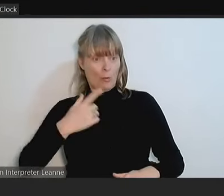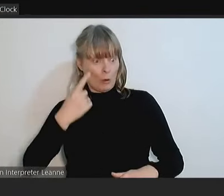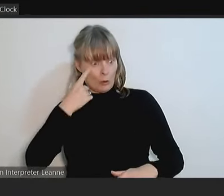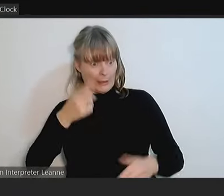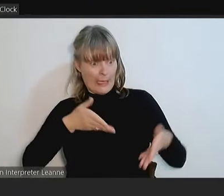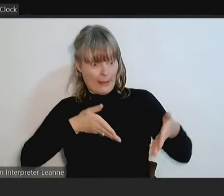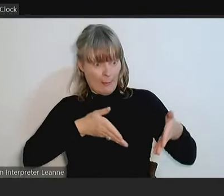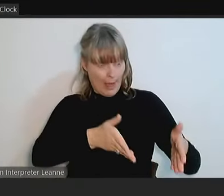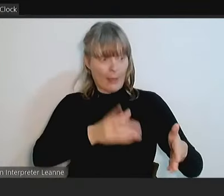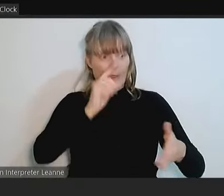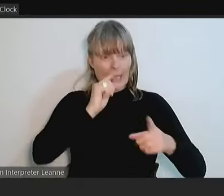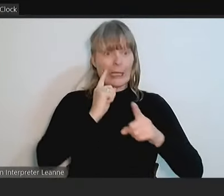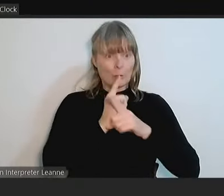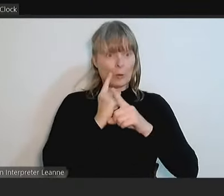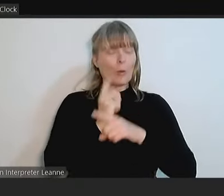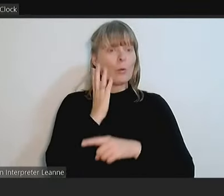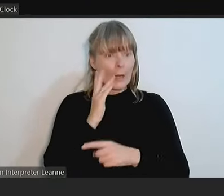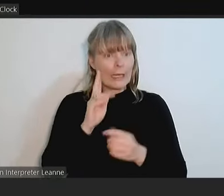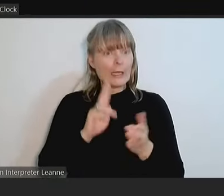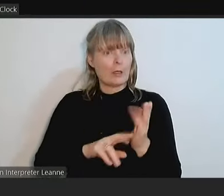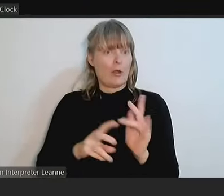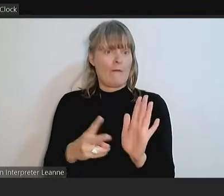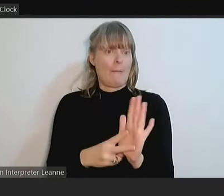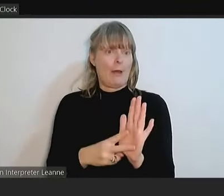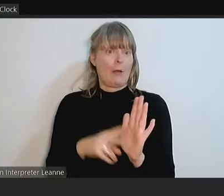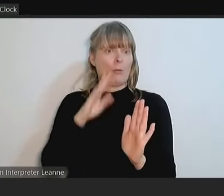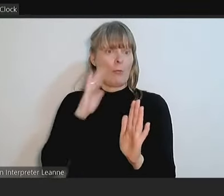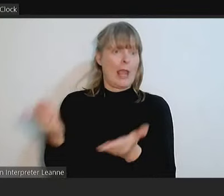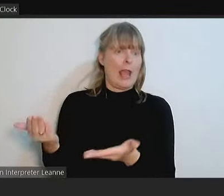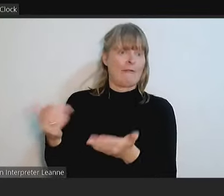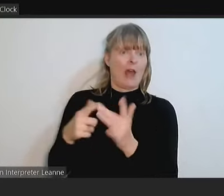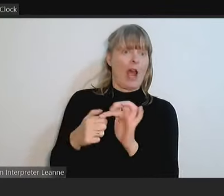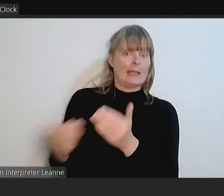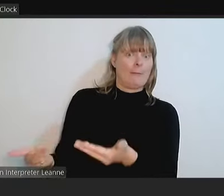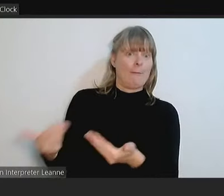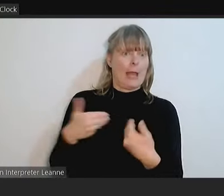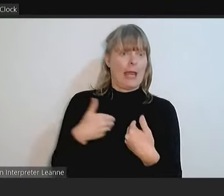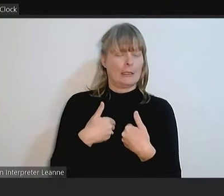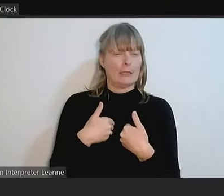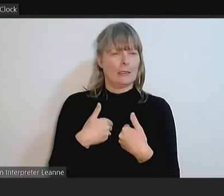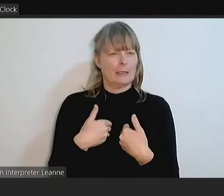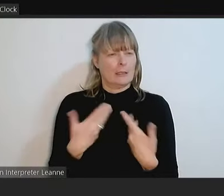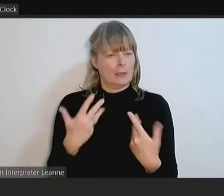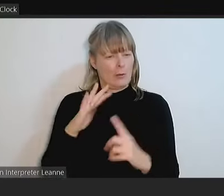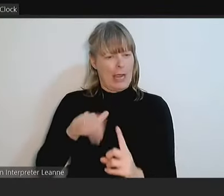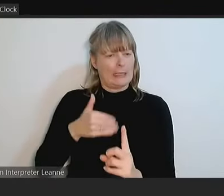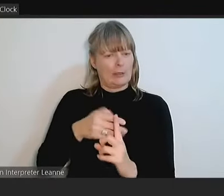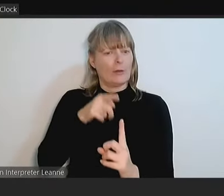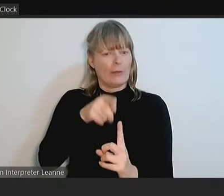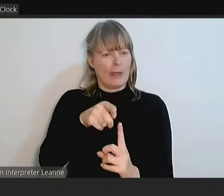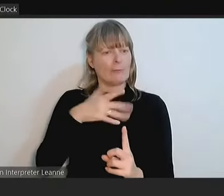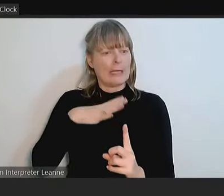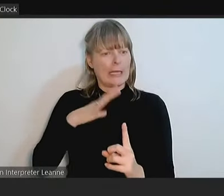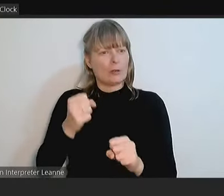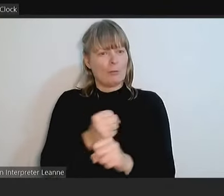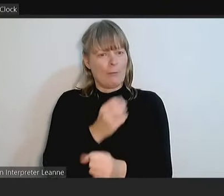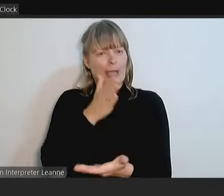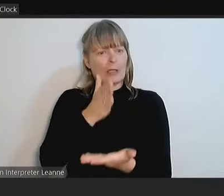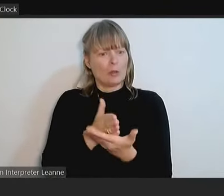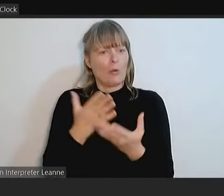November when we get that item coming back to us. But until then, this is simply to make sure that there is money should Council make that determination in November.